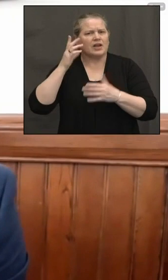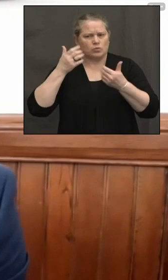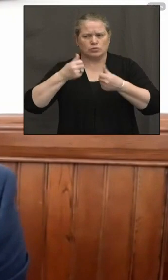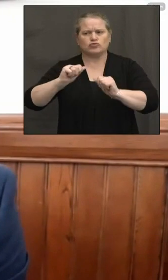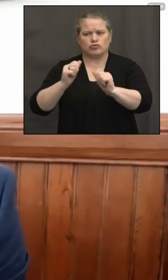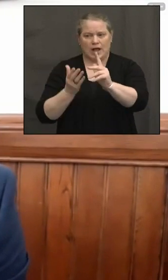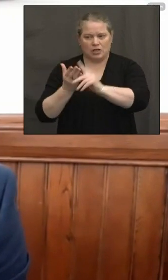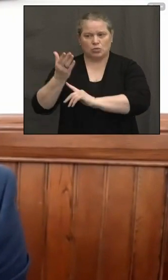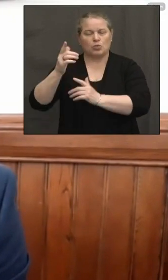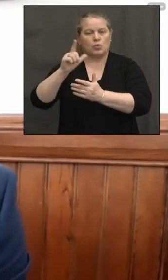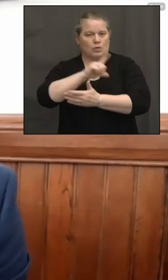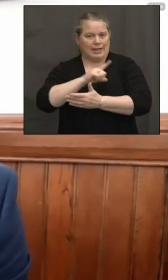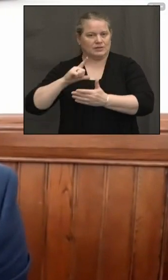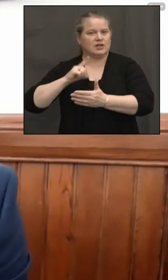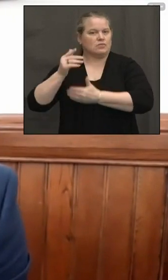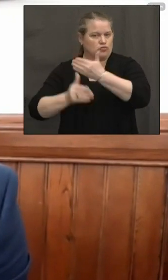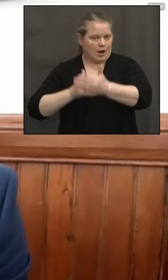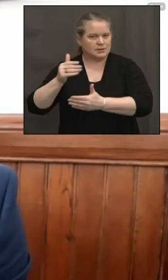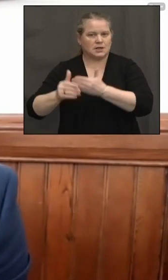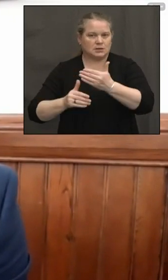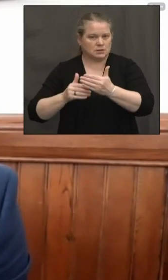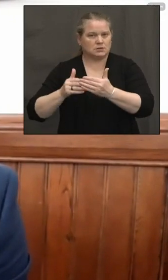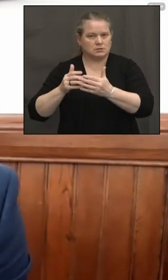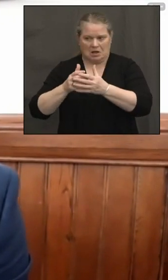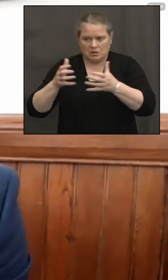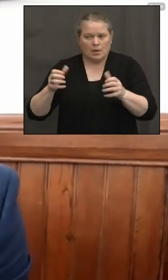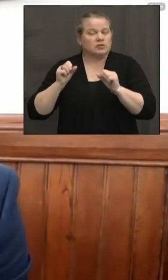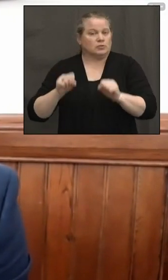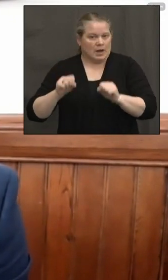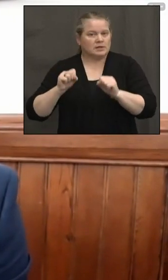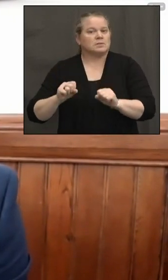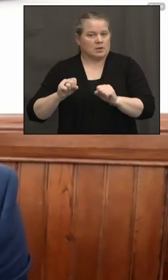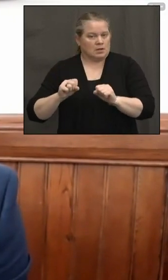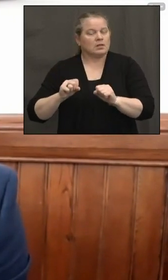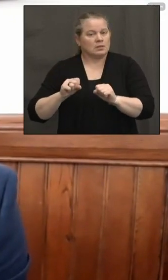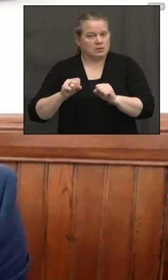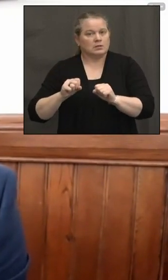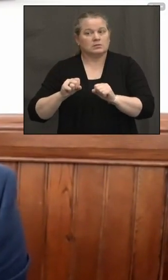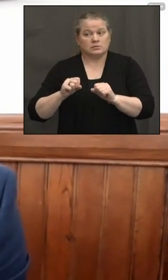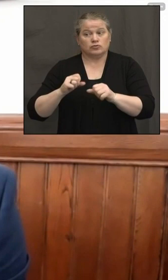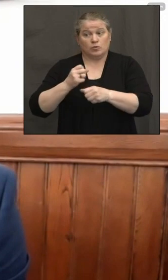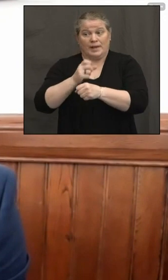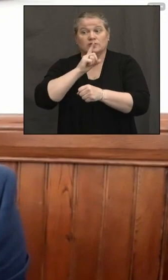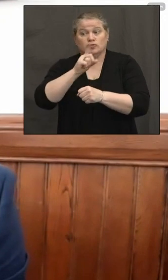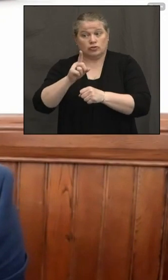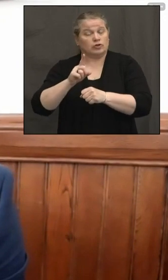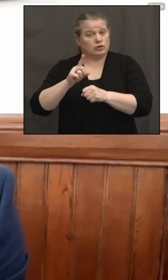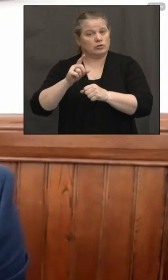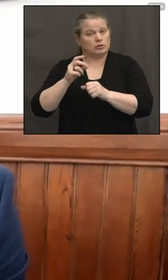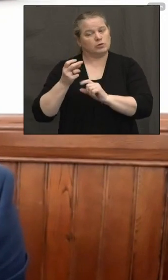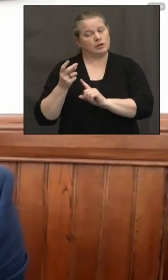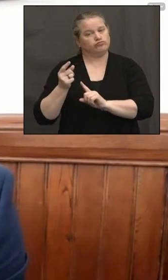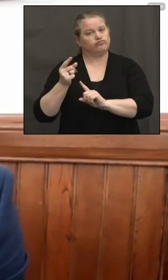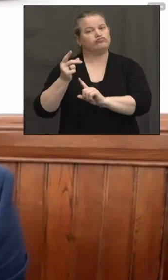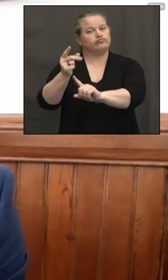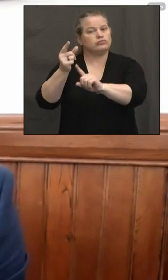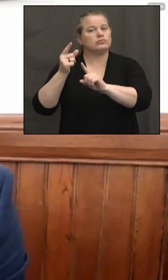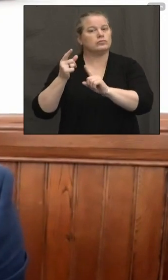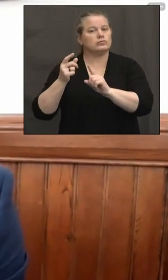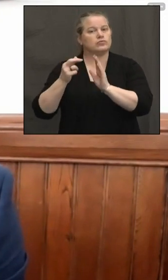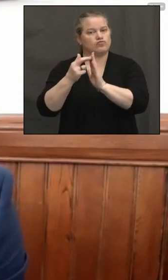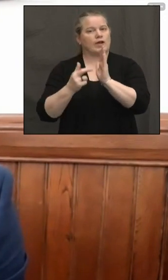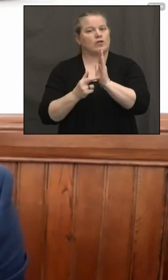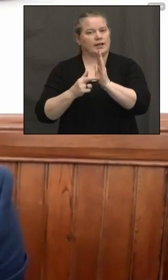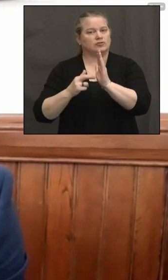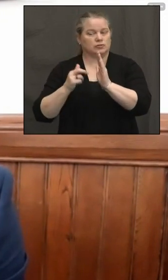legislative process as possible, um, to ensure that we can have, um, expedient, uh, regulation, uh, approval